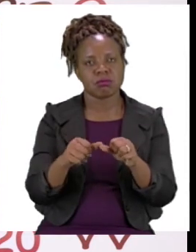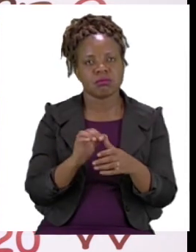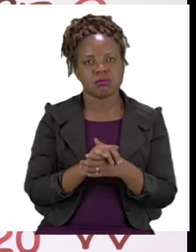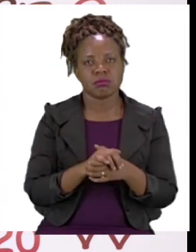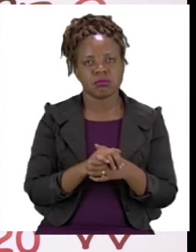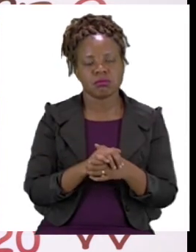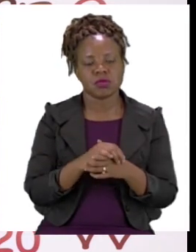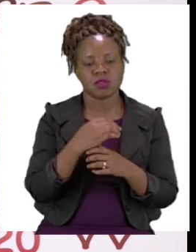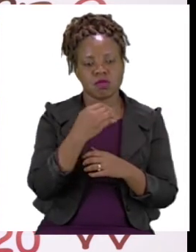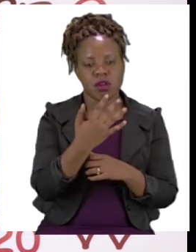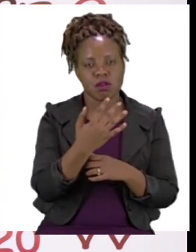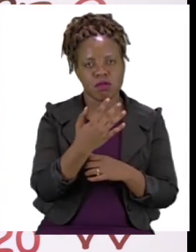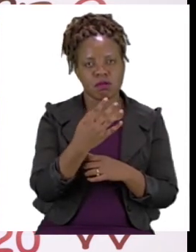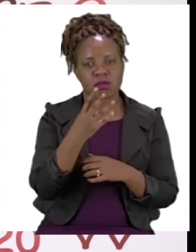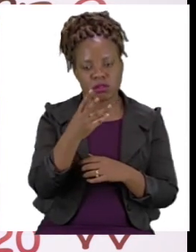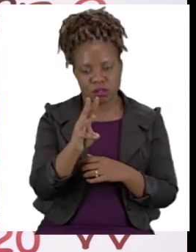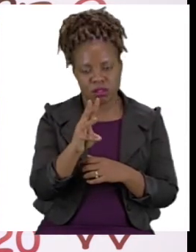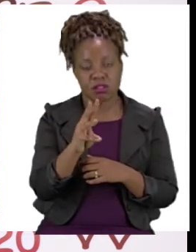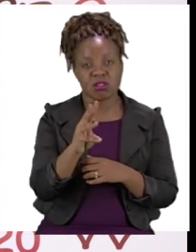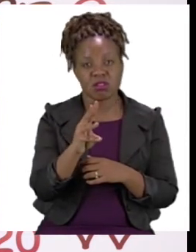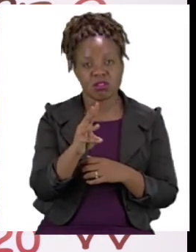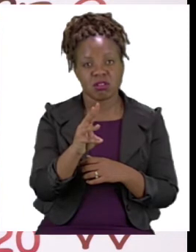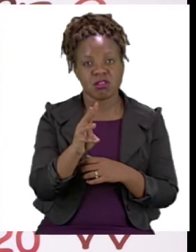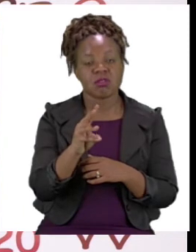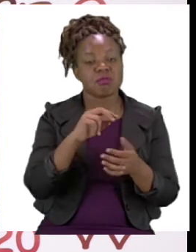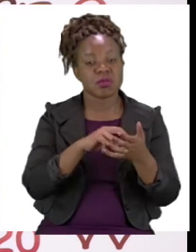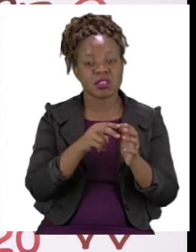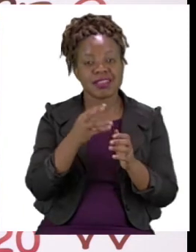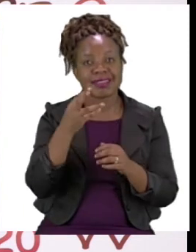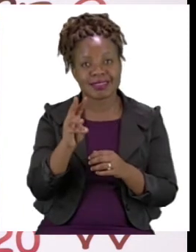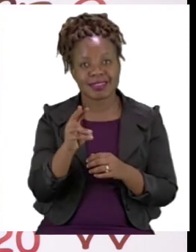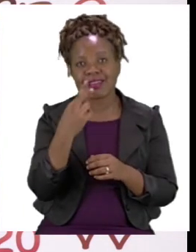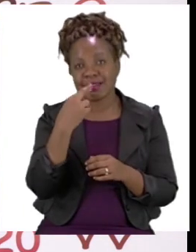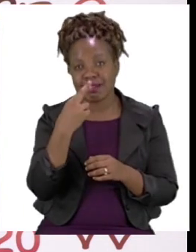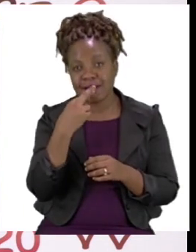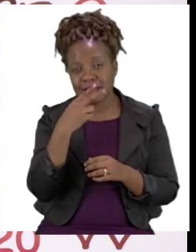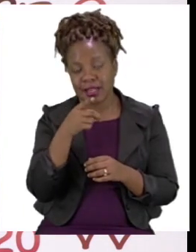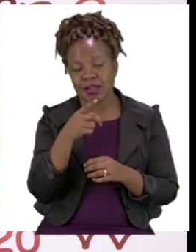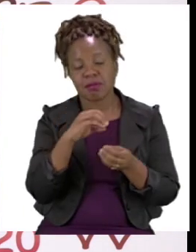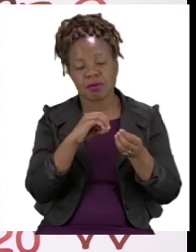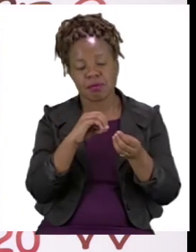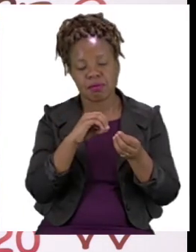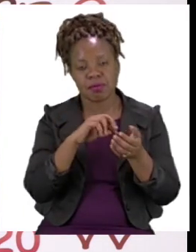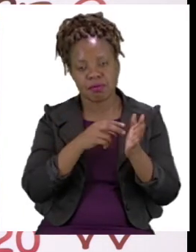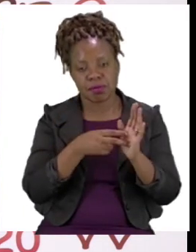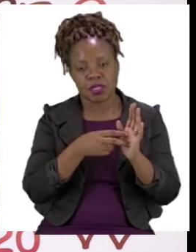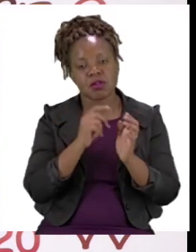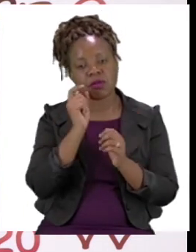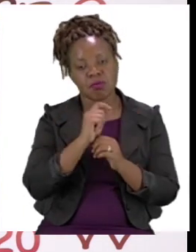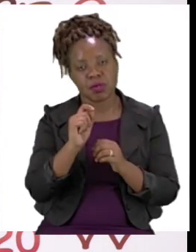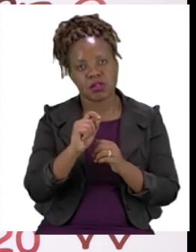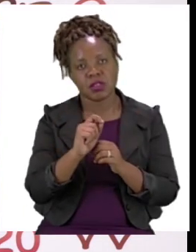5, 6. So that means the next one is going to be a 6. I would like you to